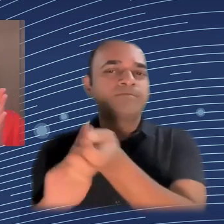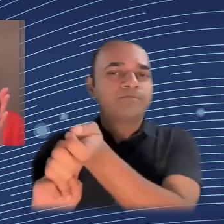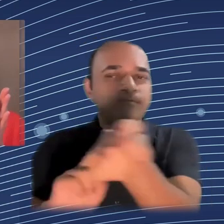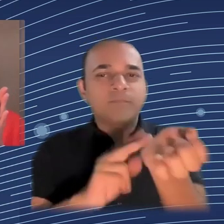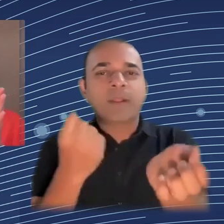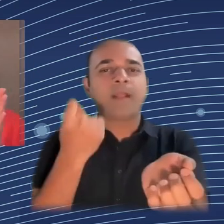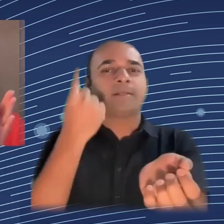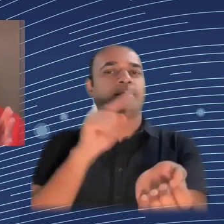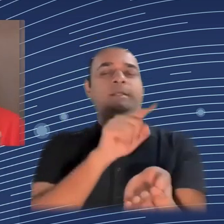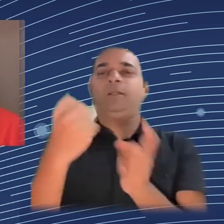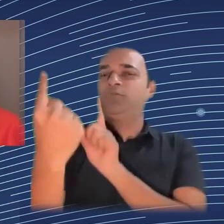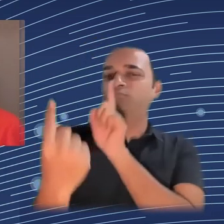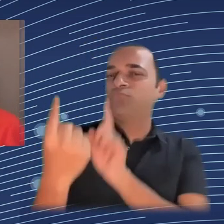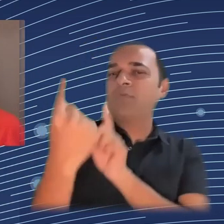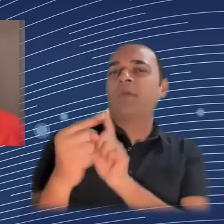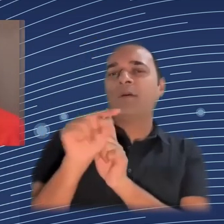as well. very much.